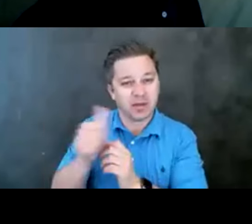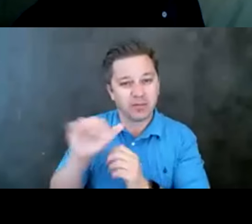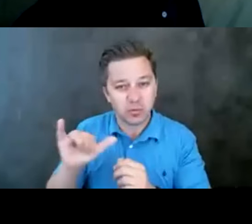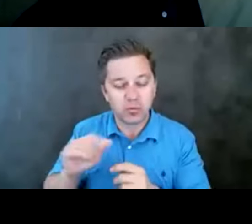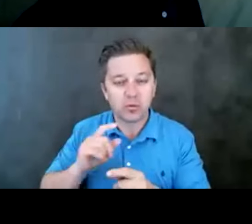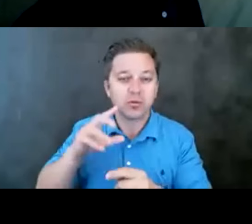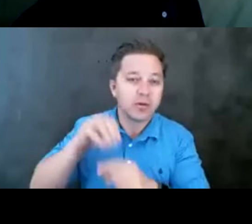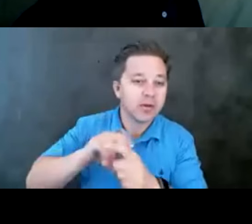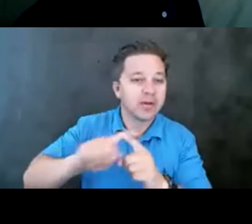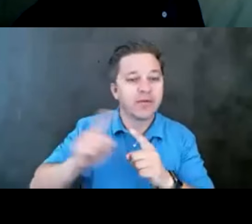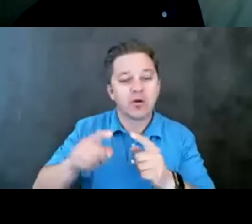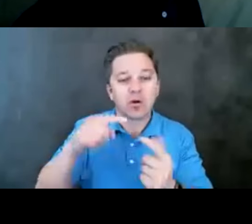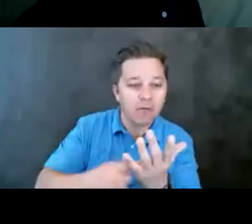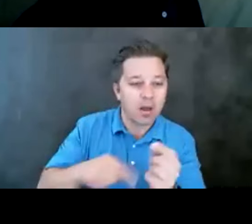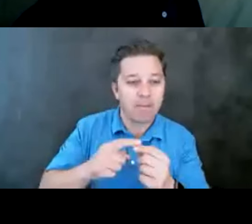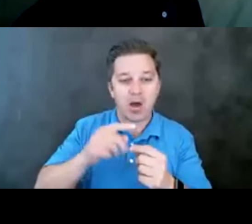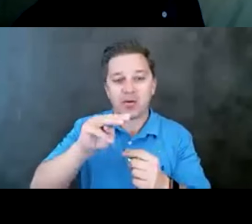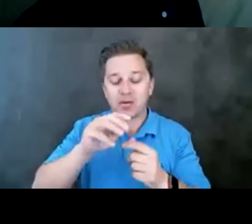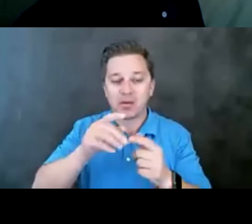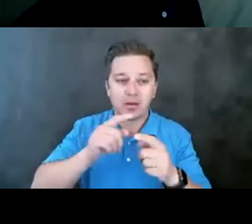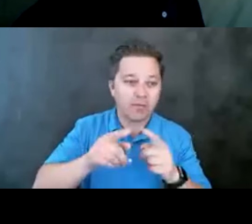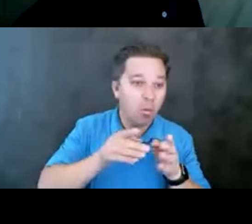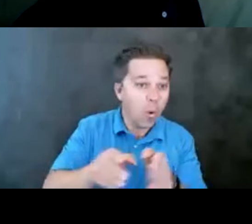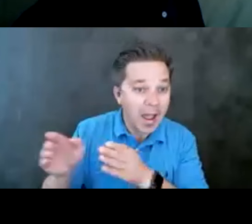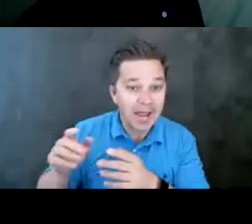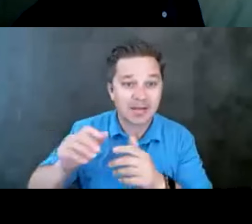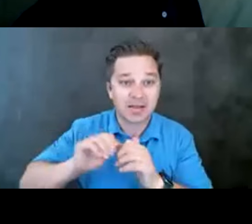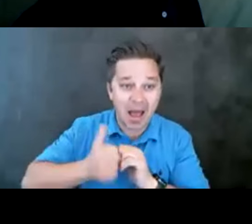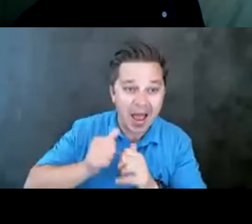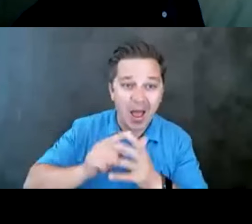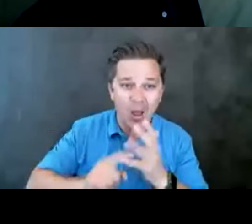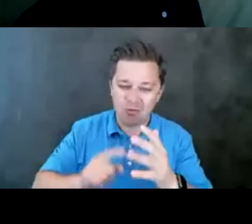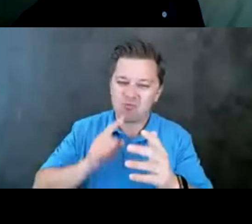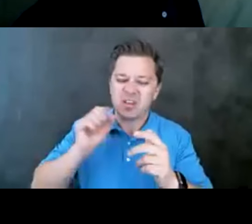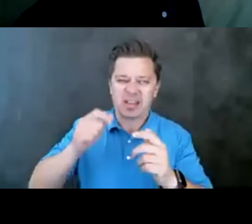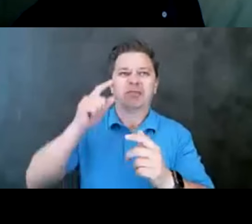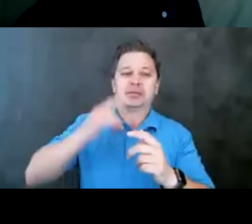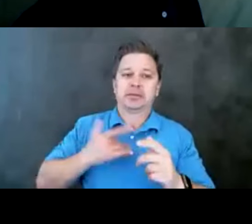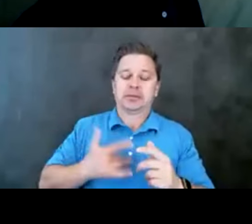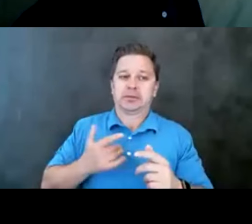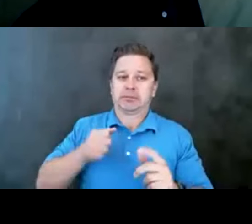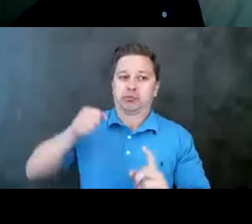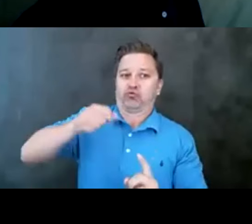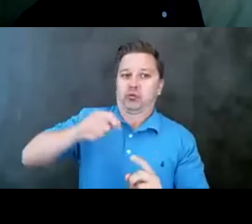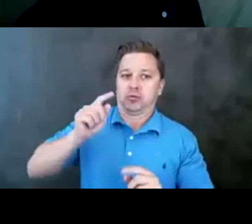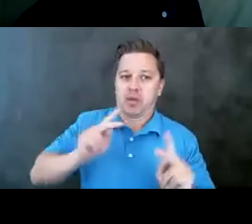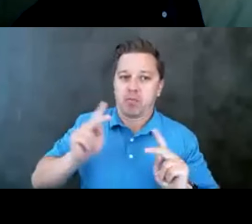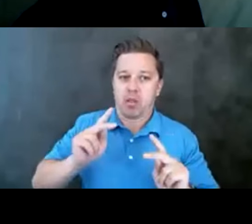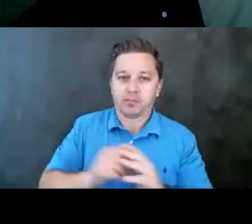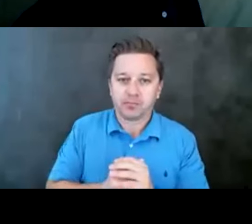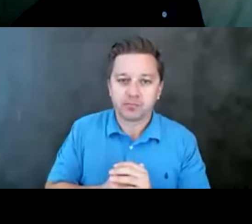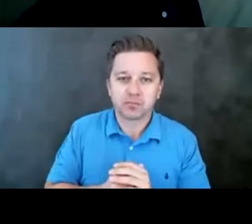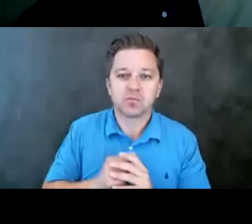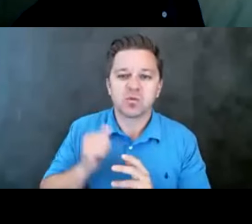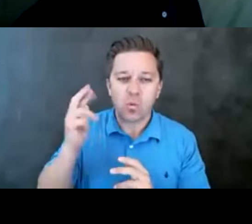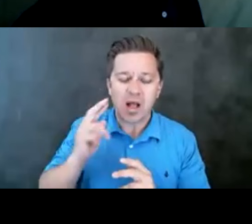and methods can be activating for many people. So if you're starting to, like, as we're getting into the content, realize,